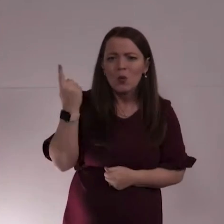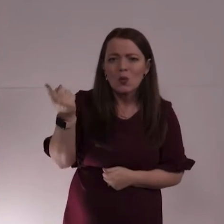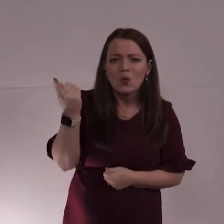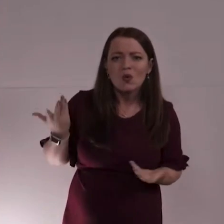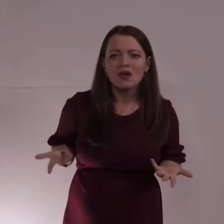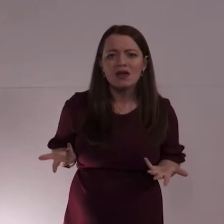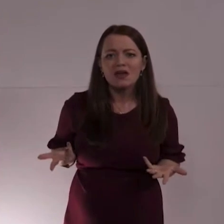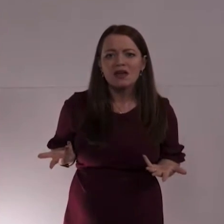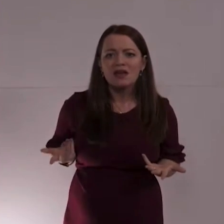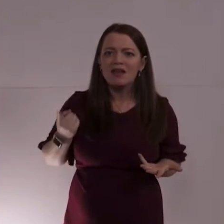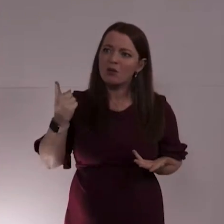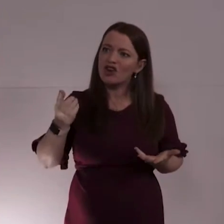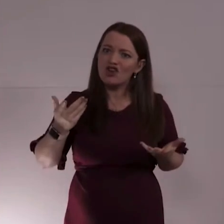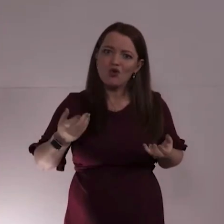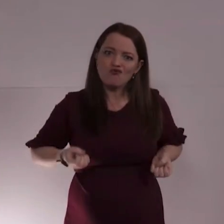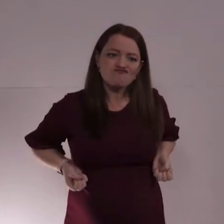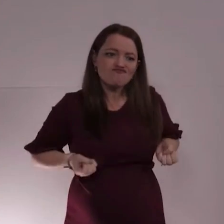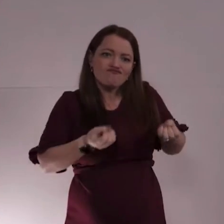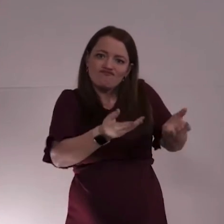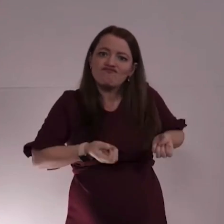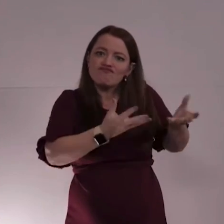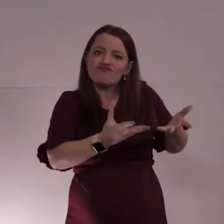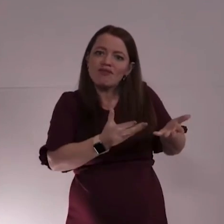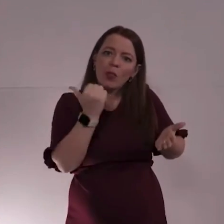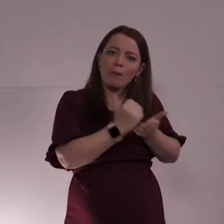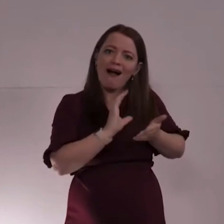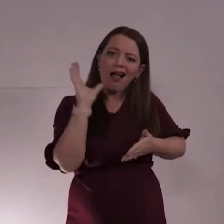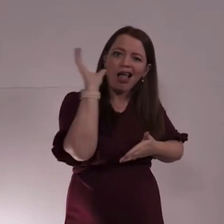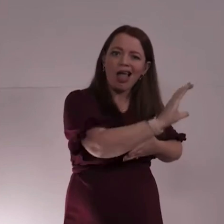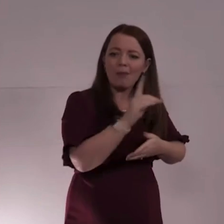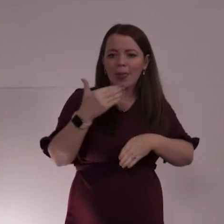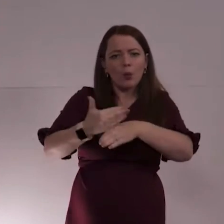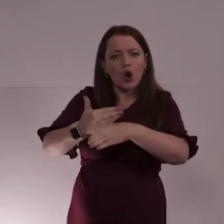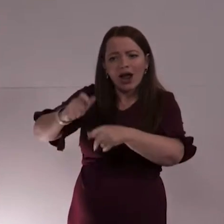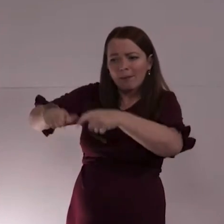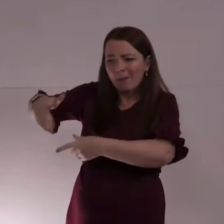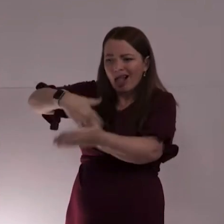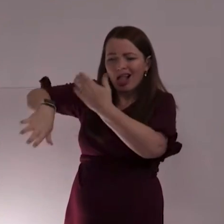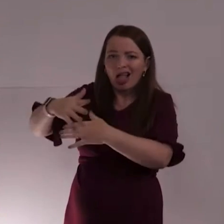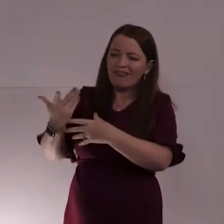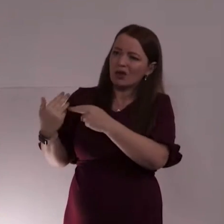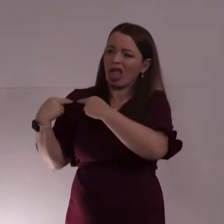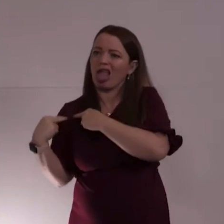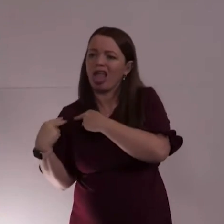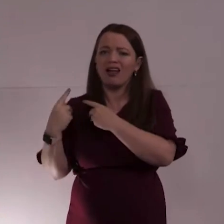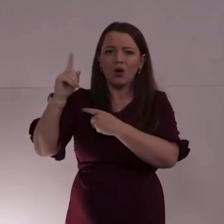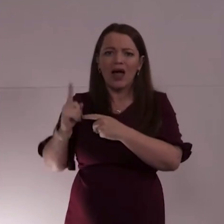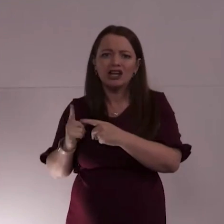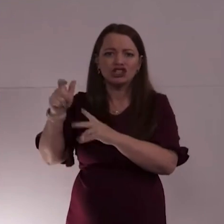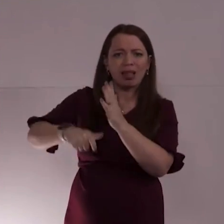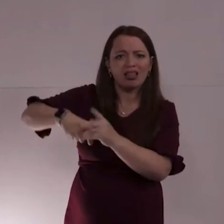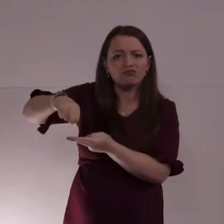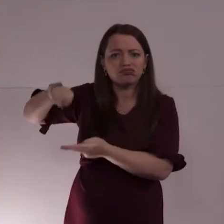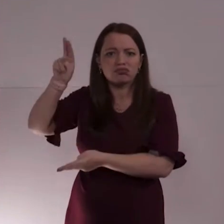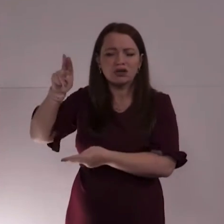When you boost bankers bonuses but force working people to carry the can for the energy crisis. Whose